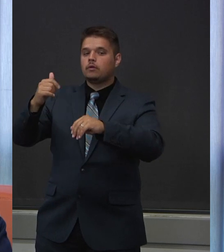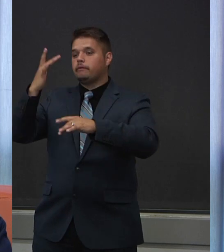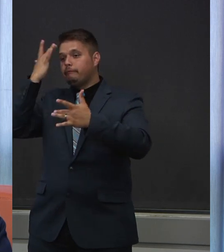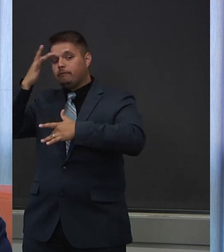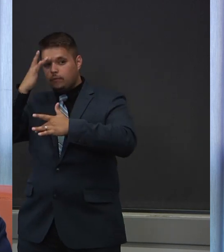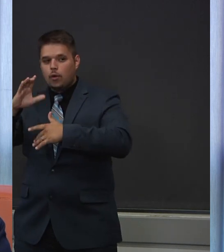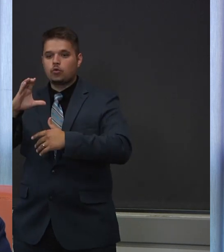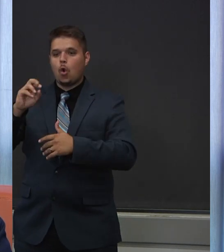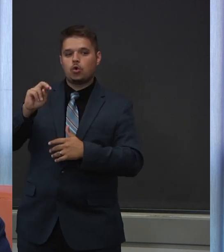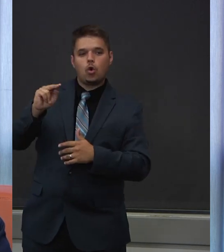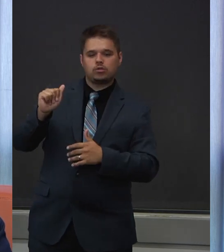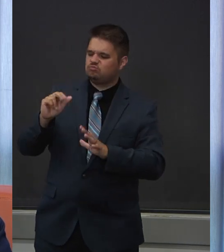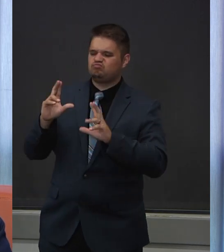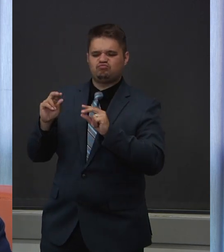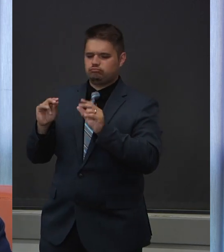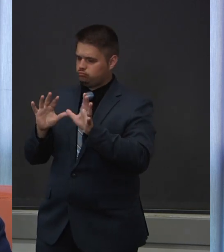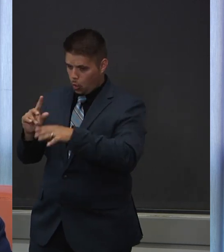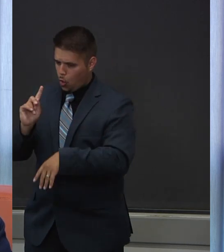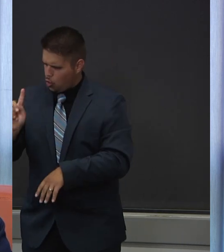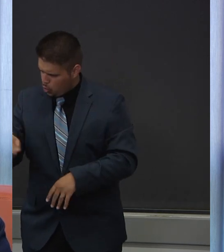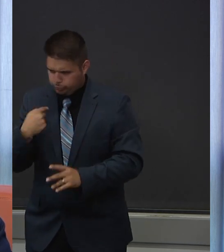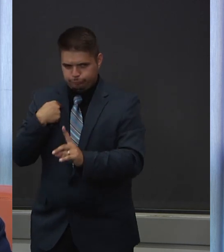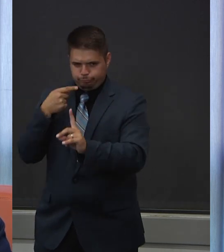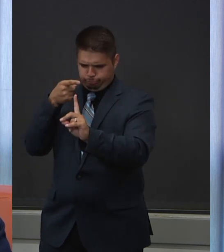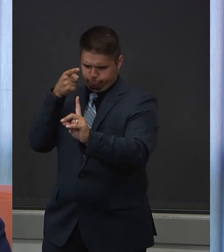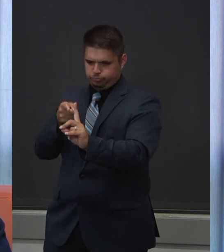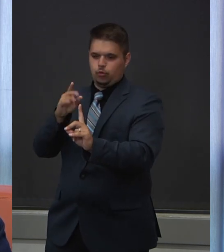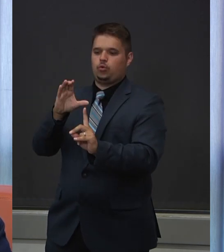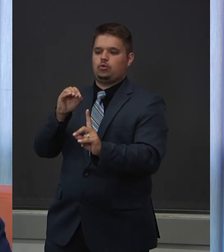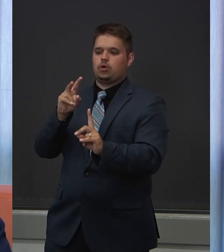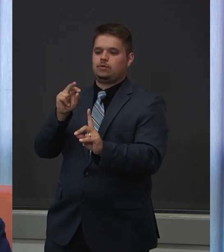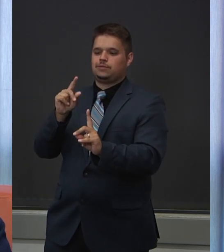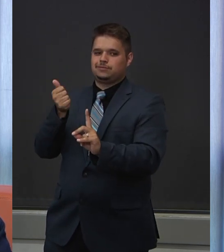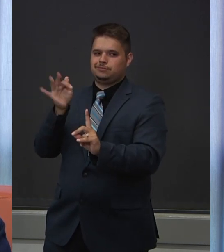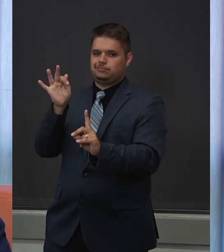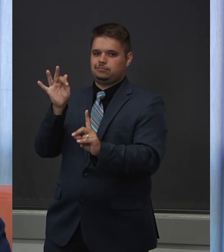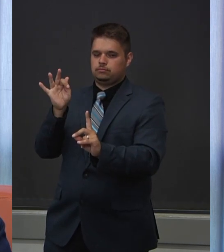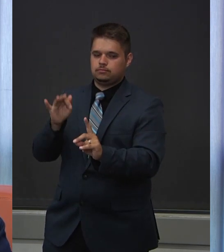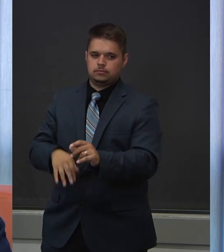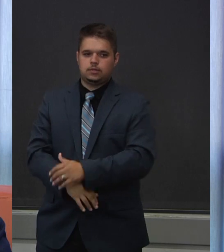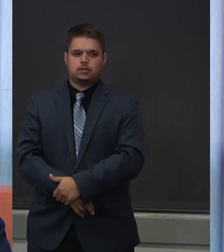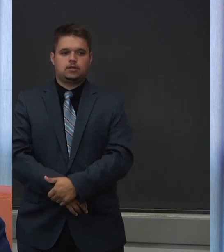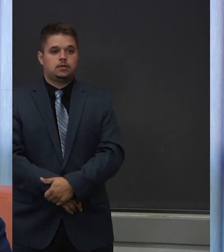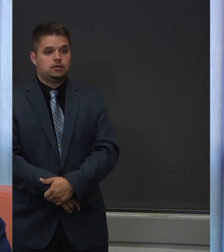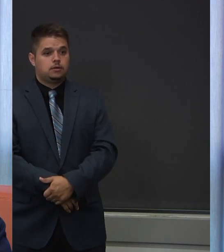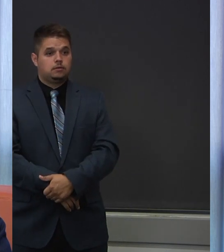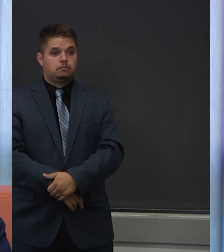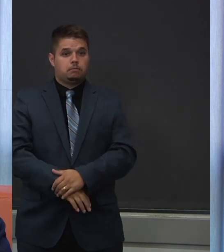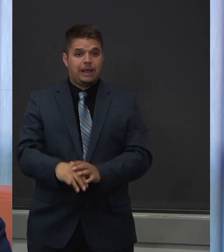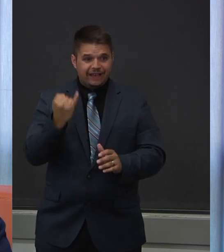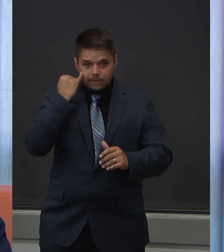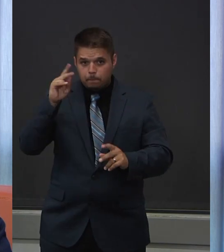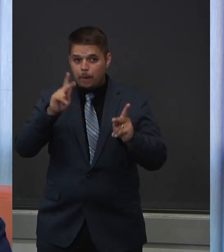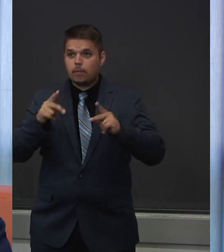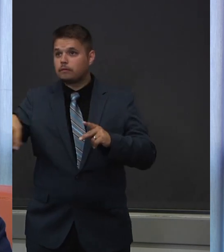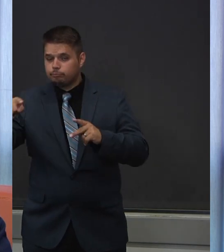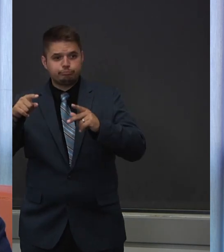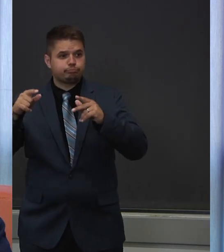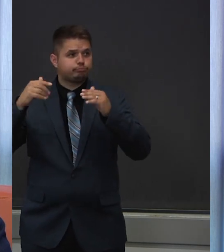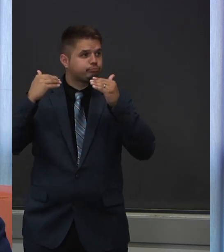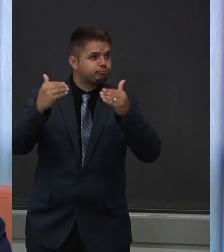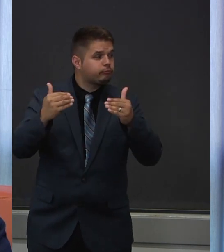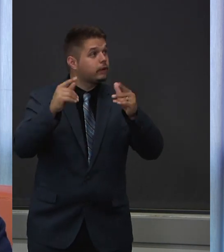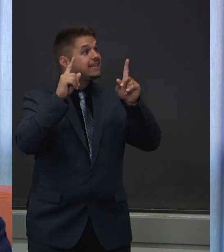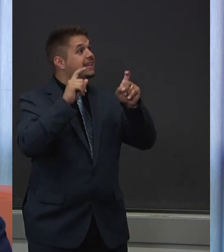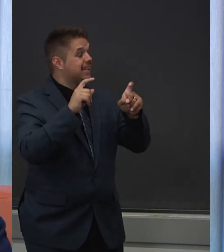Sandra asks, why can't a worker go back to work after getting a negative test result? If they don't get tested, how do we know they're